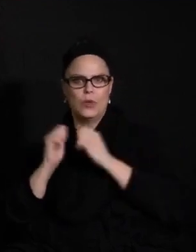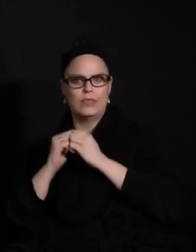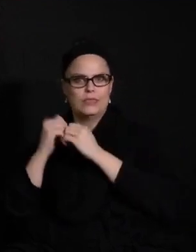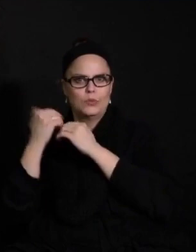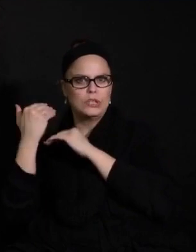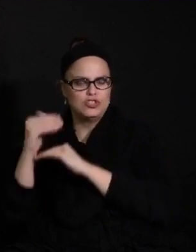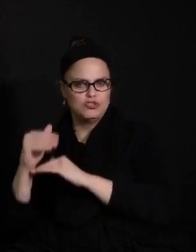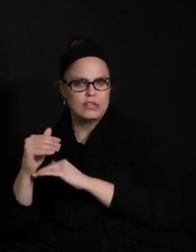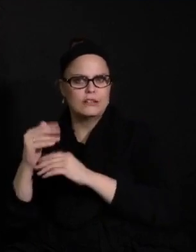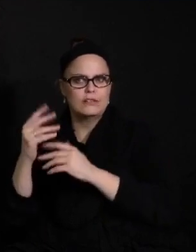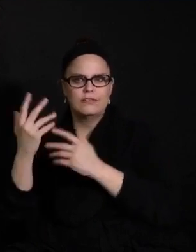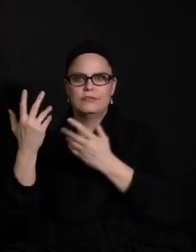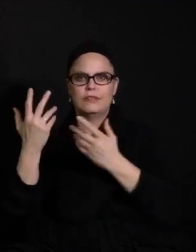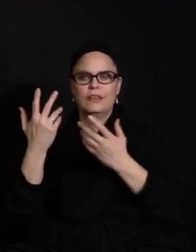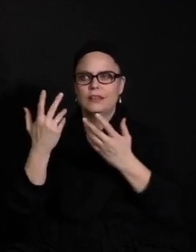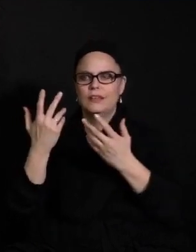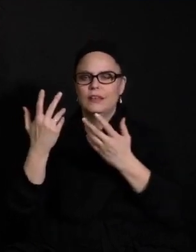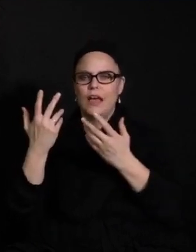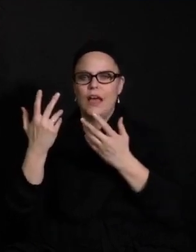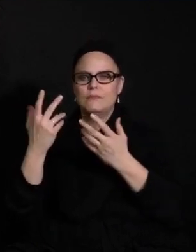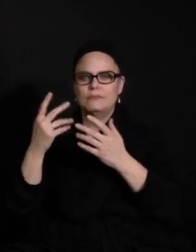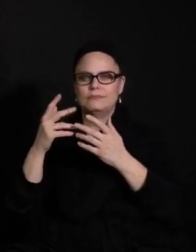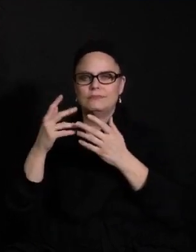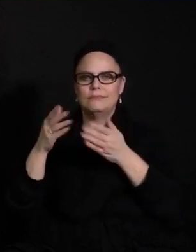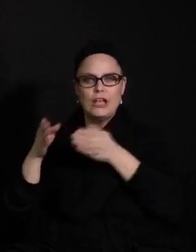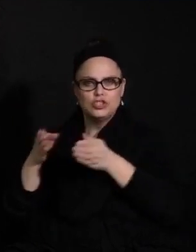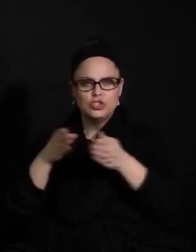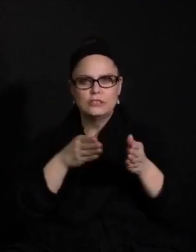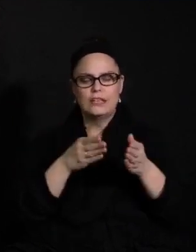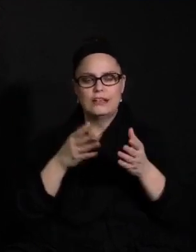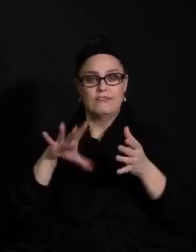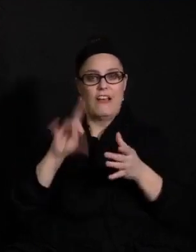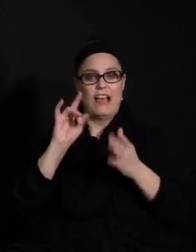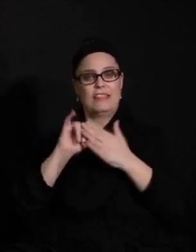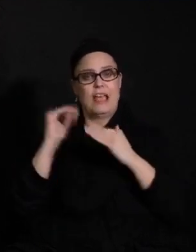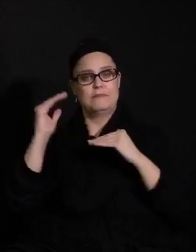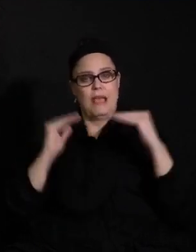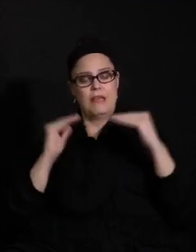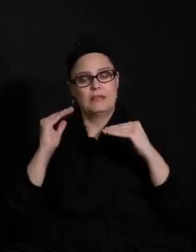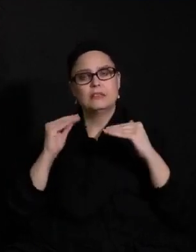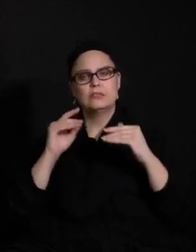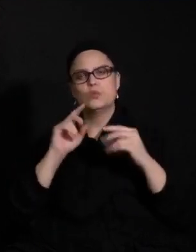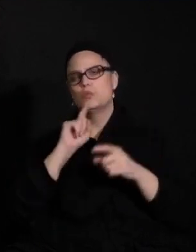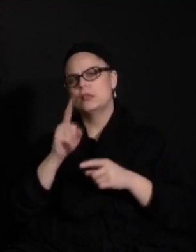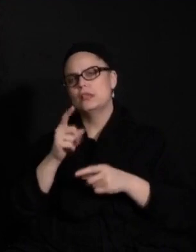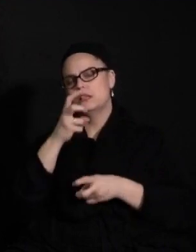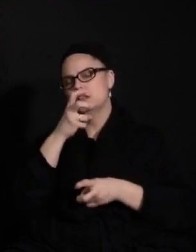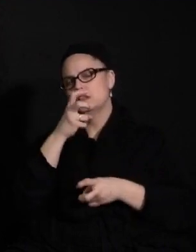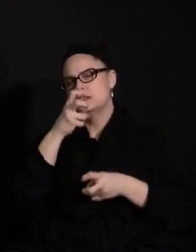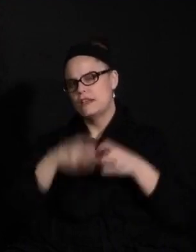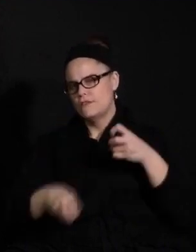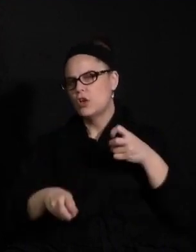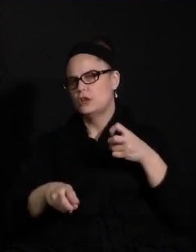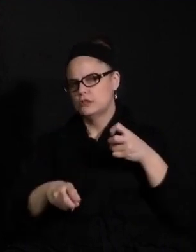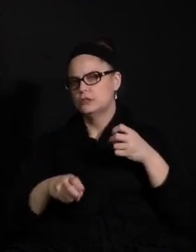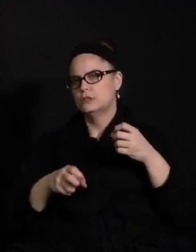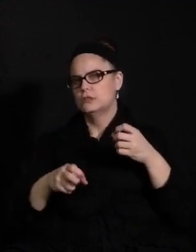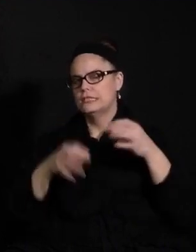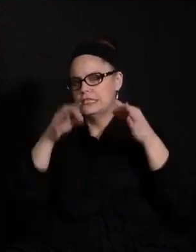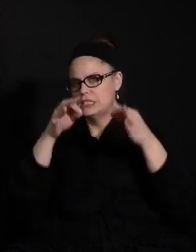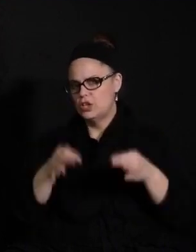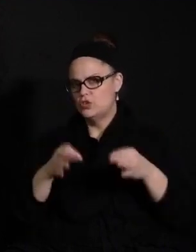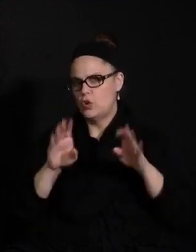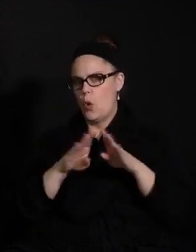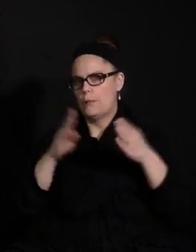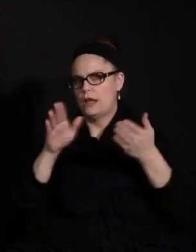to offer in Saint Paul public schools? And of course, find that balance. You know that we are in a very difficult position opening the school year with being